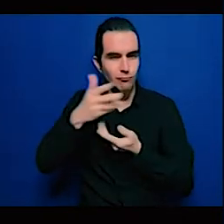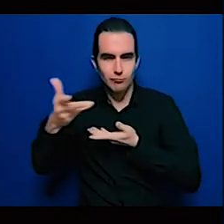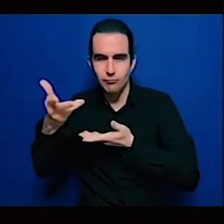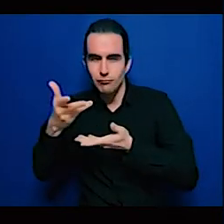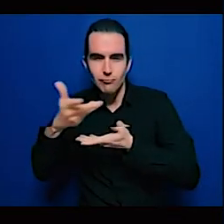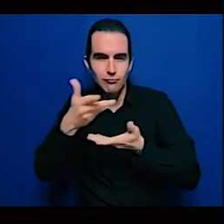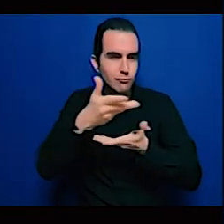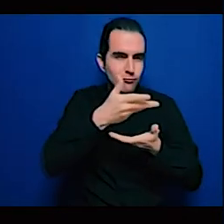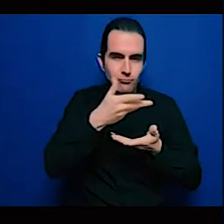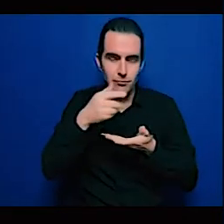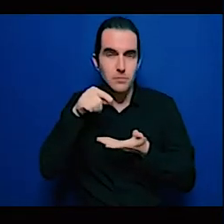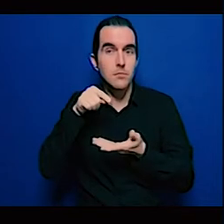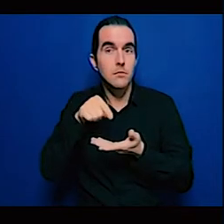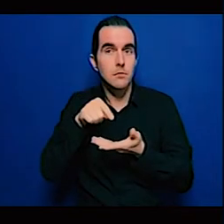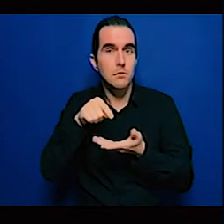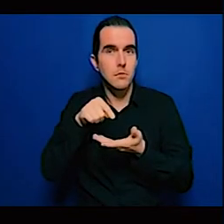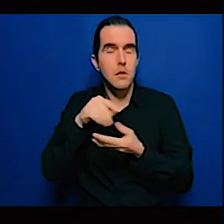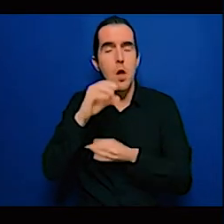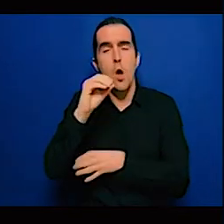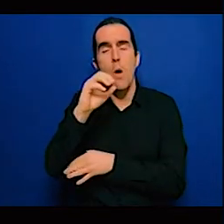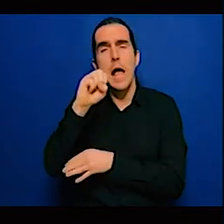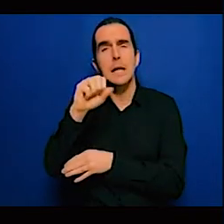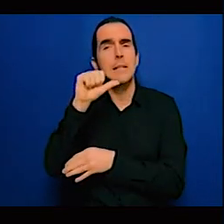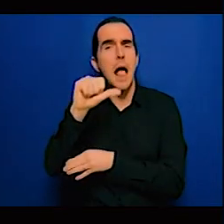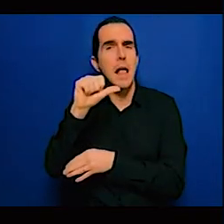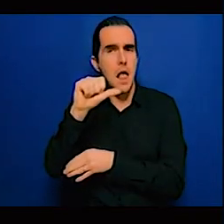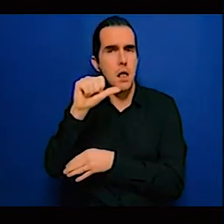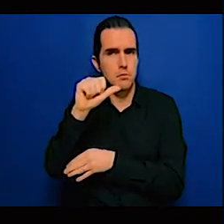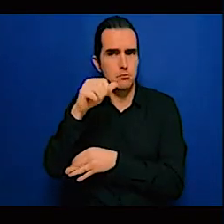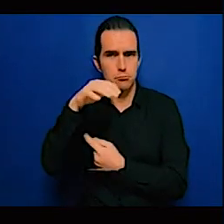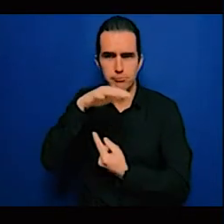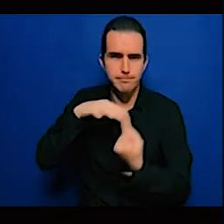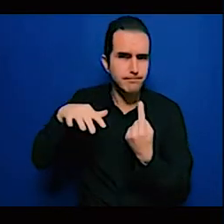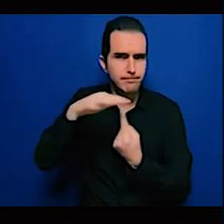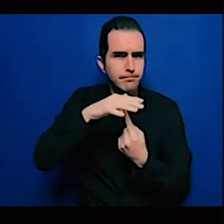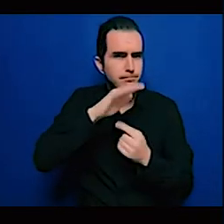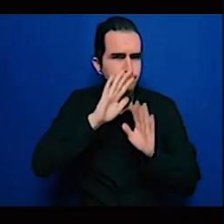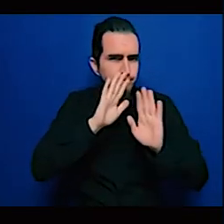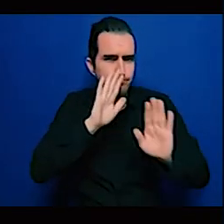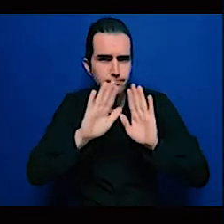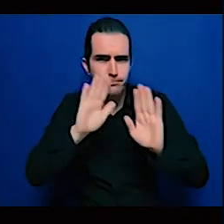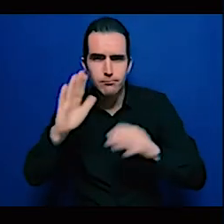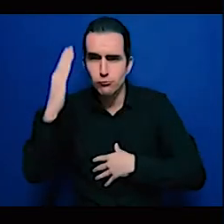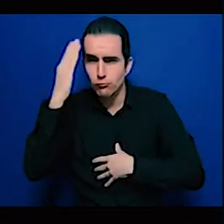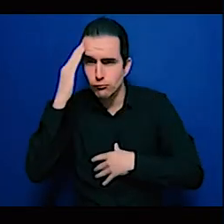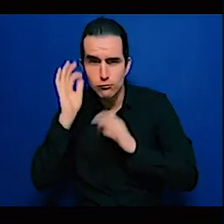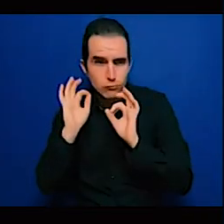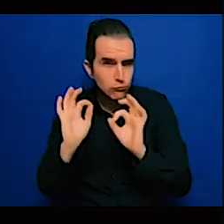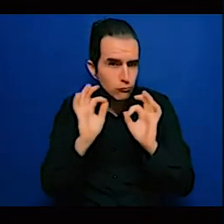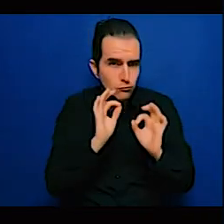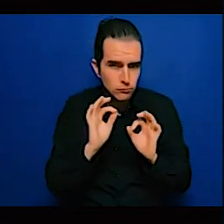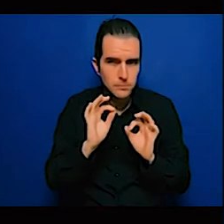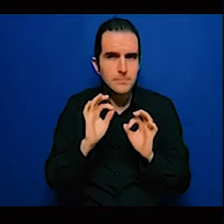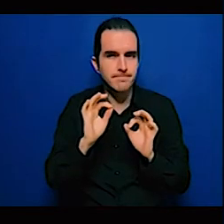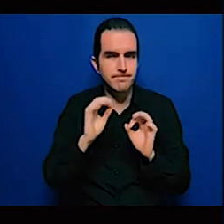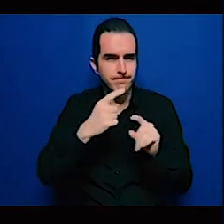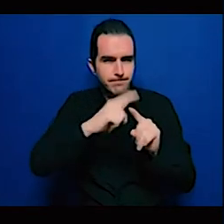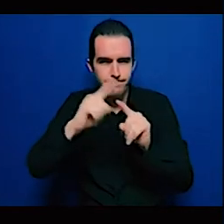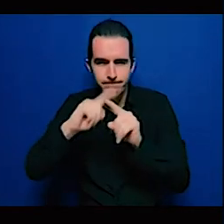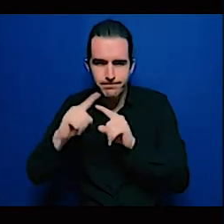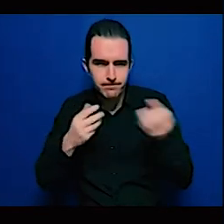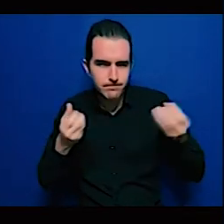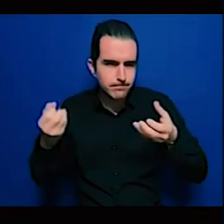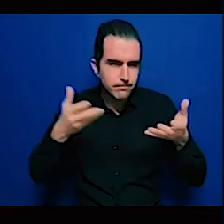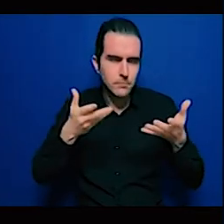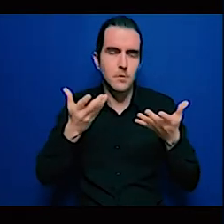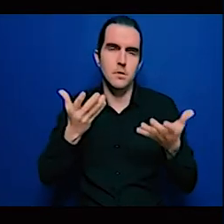and security issues. This particular cluster is on cluster six, which is